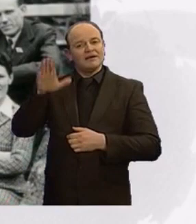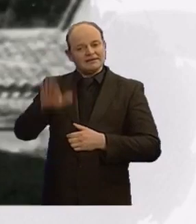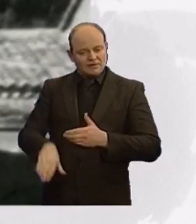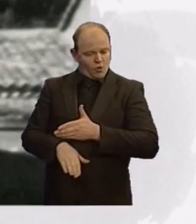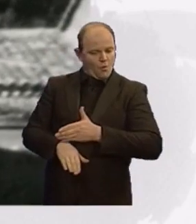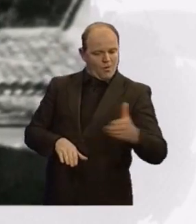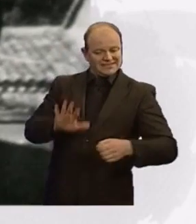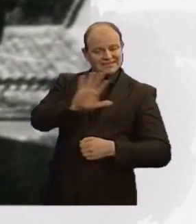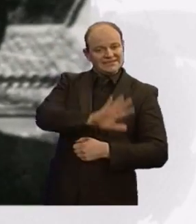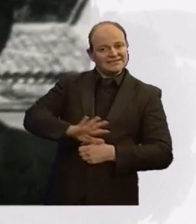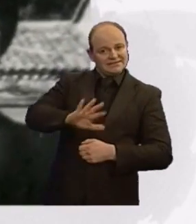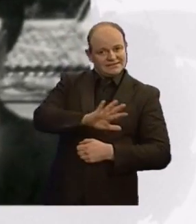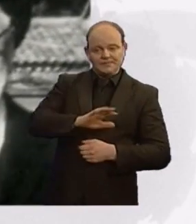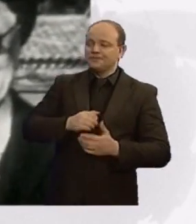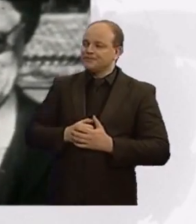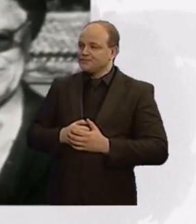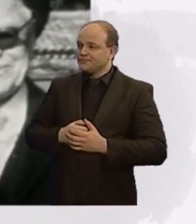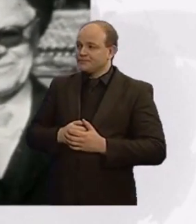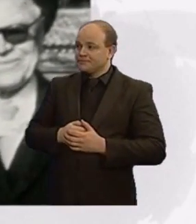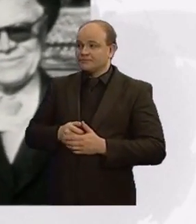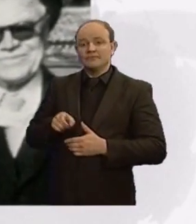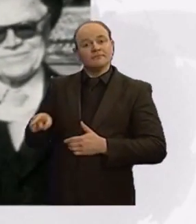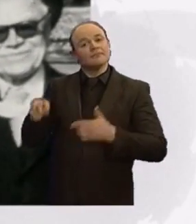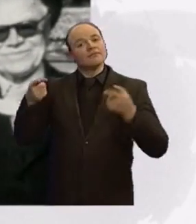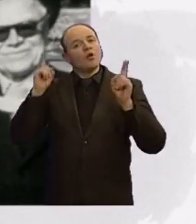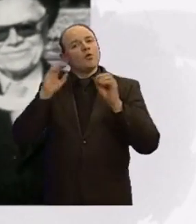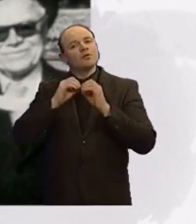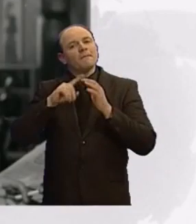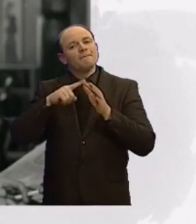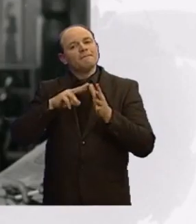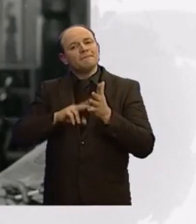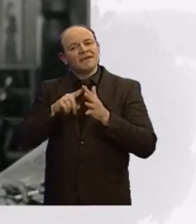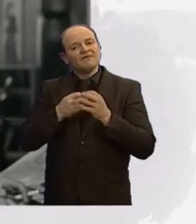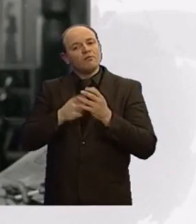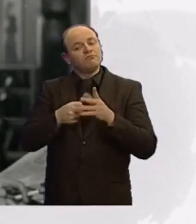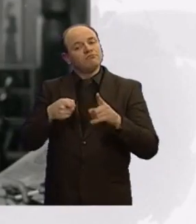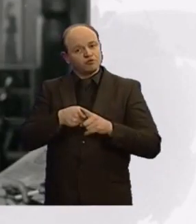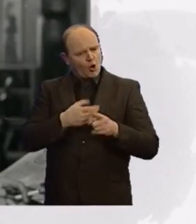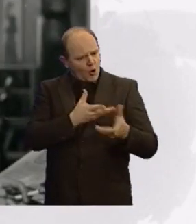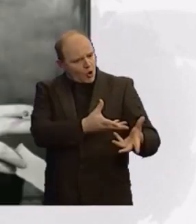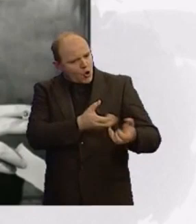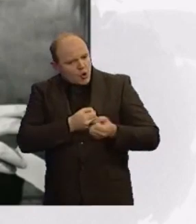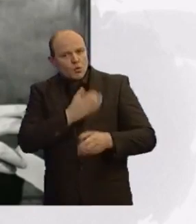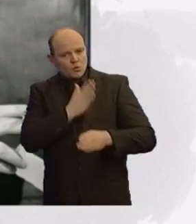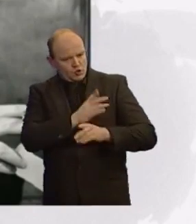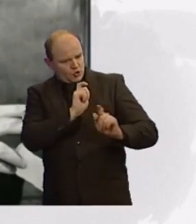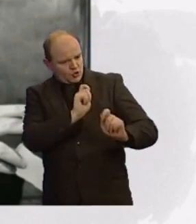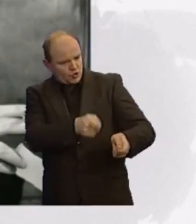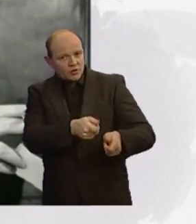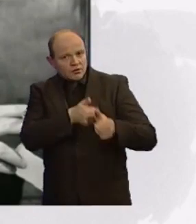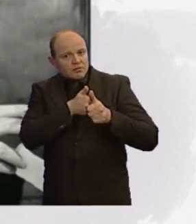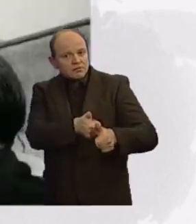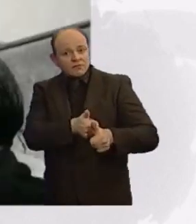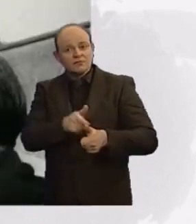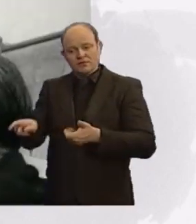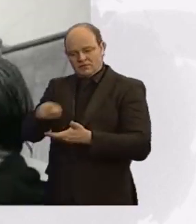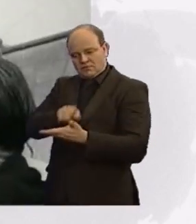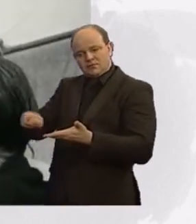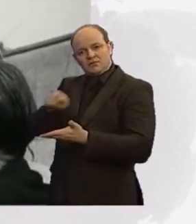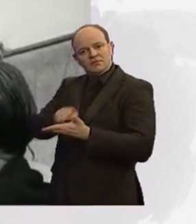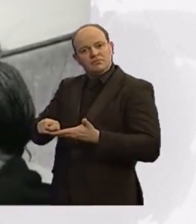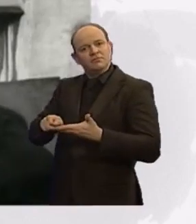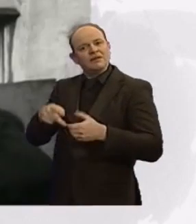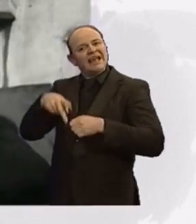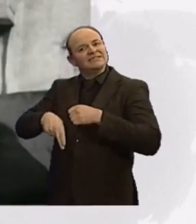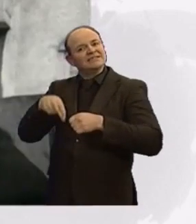protégé of the powerful newspaper owner, Lord Beaverbrook, he came to prominence editing the London Evening Standard before entering Parliament as MP for Plymouth